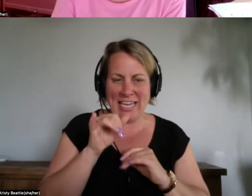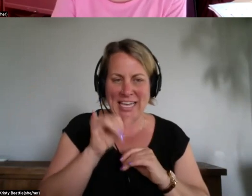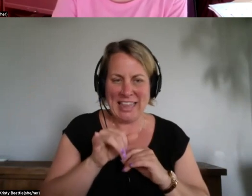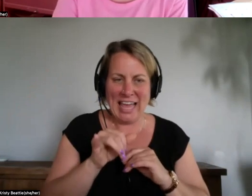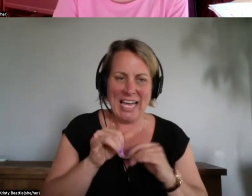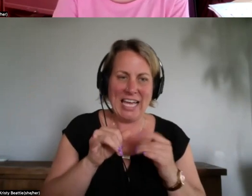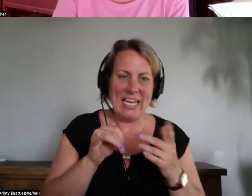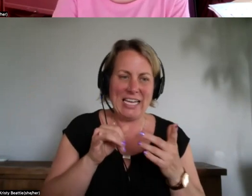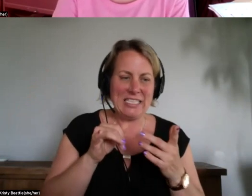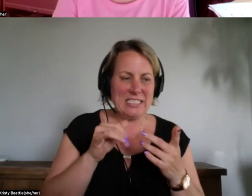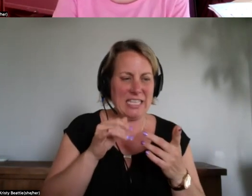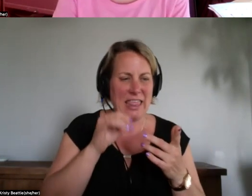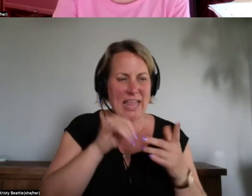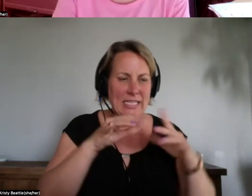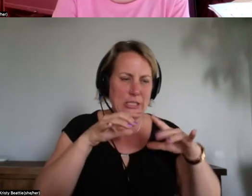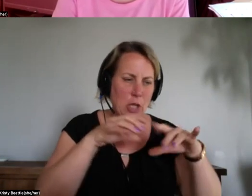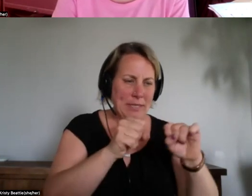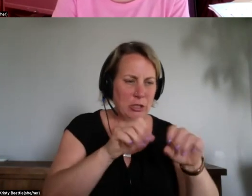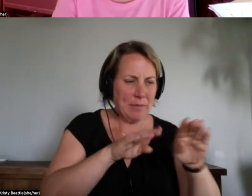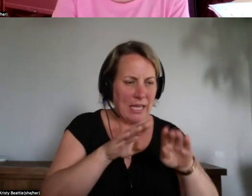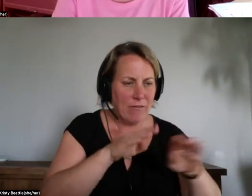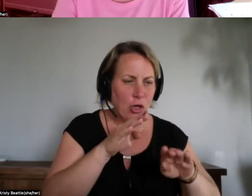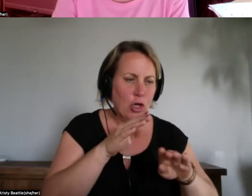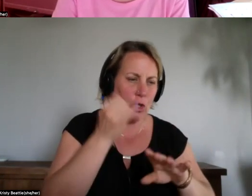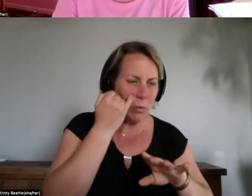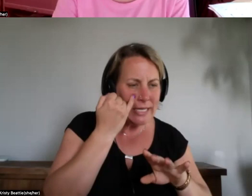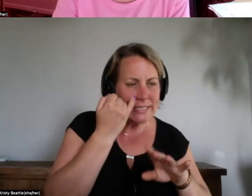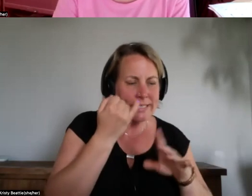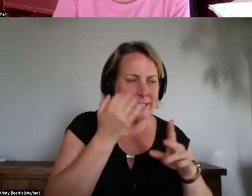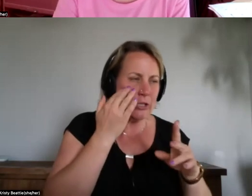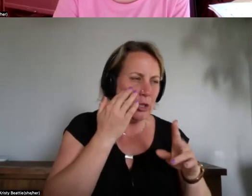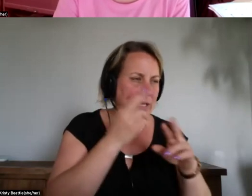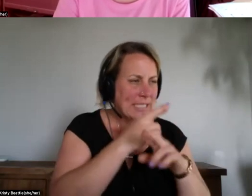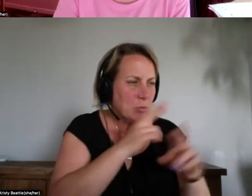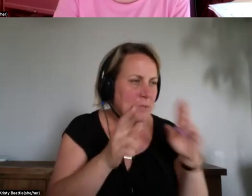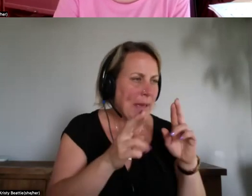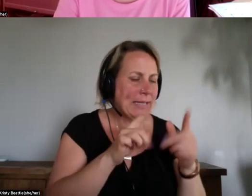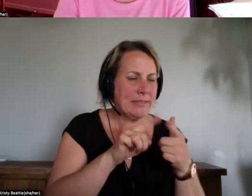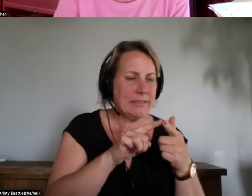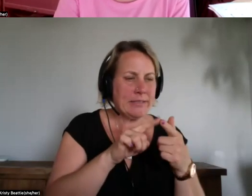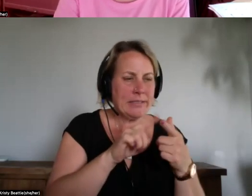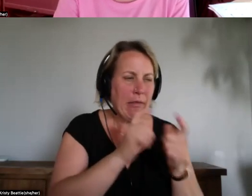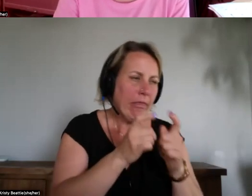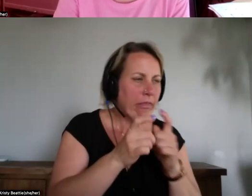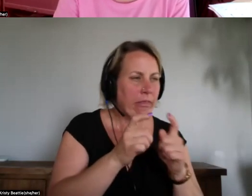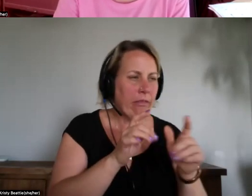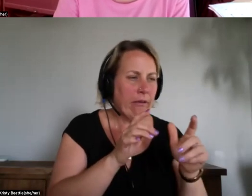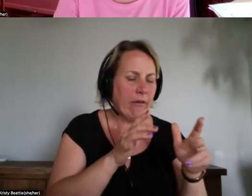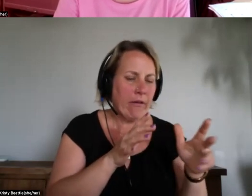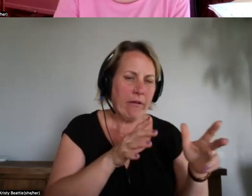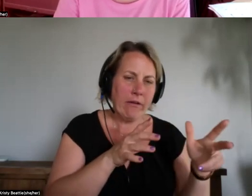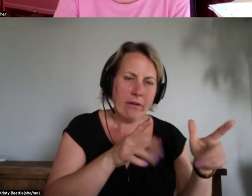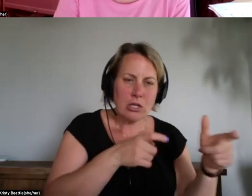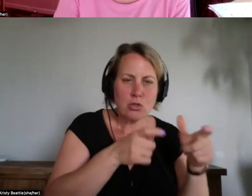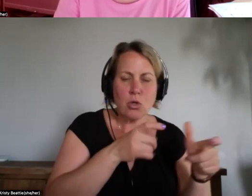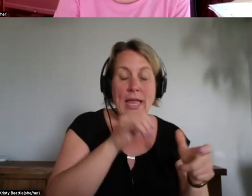is about disrespect and manipulation and control and um and that it's a fear-based